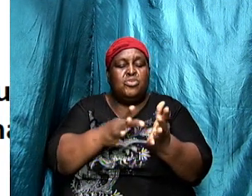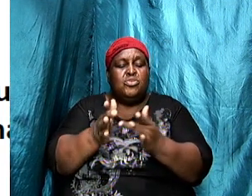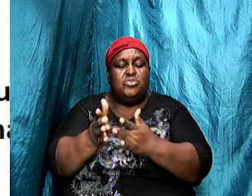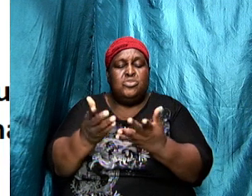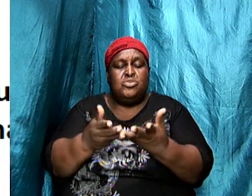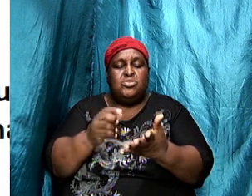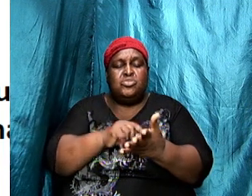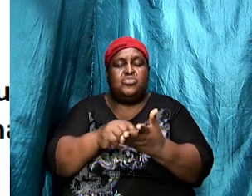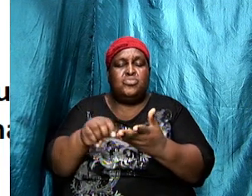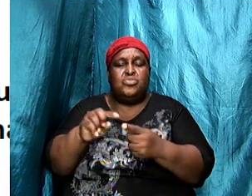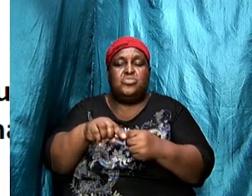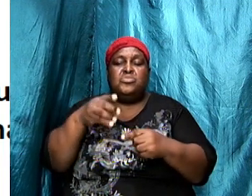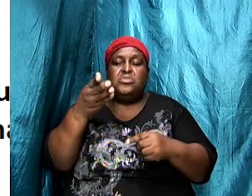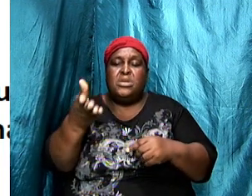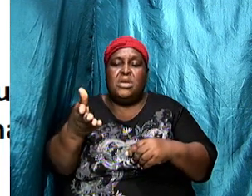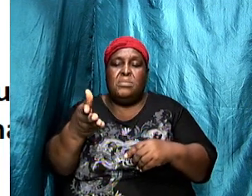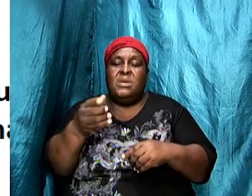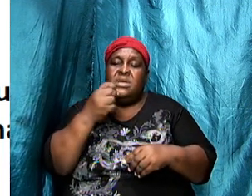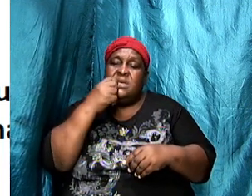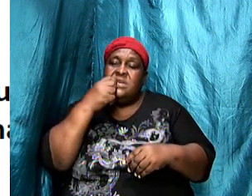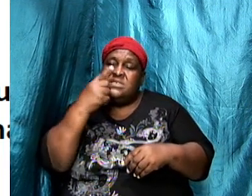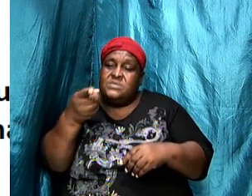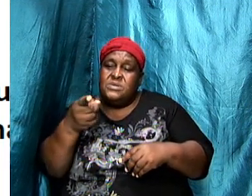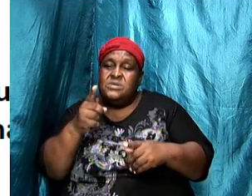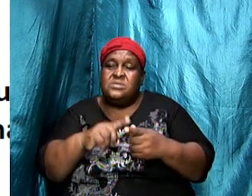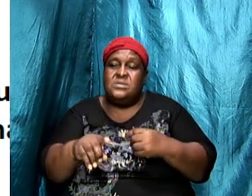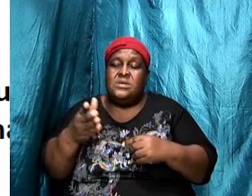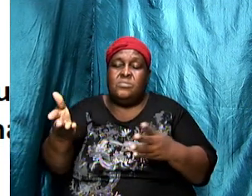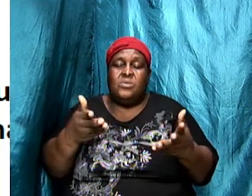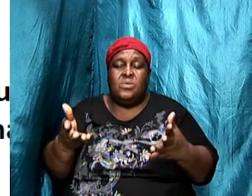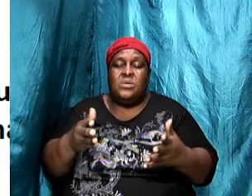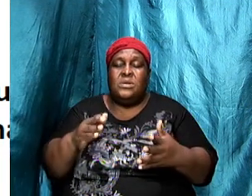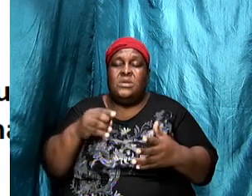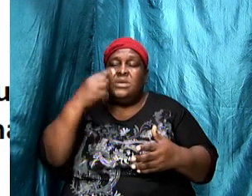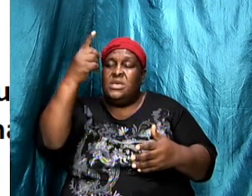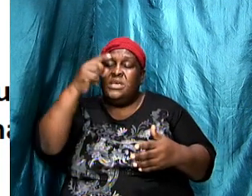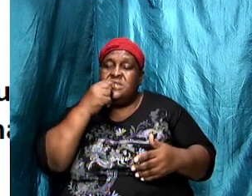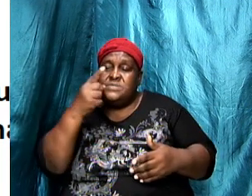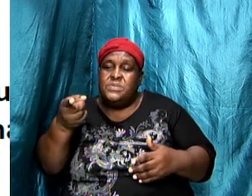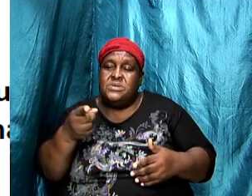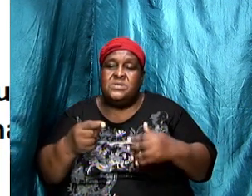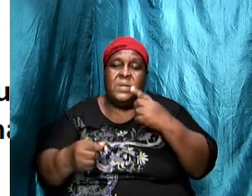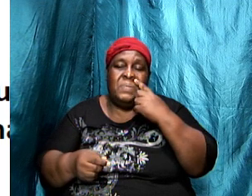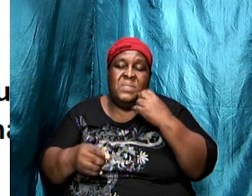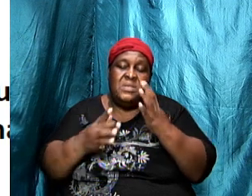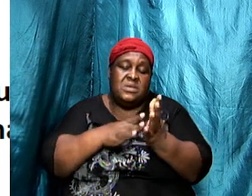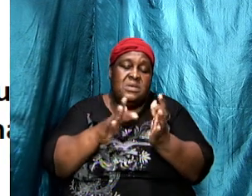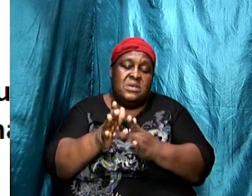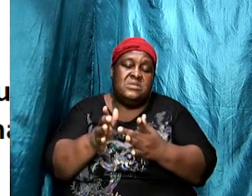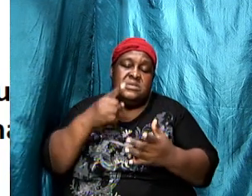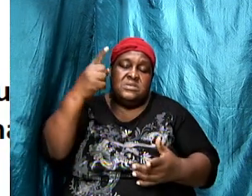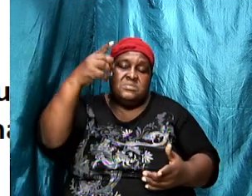made the points that he made to them so Jesus himself now